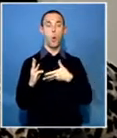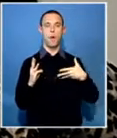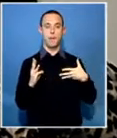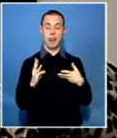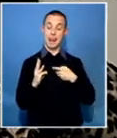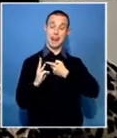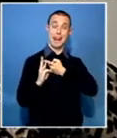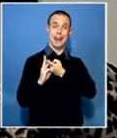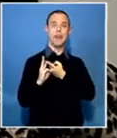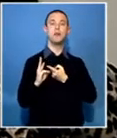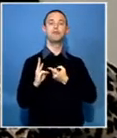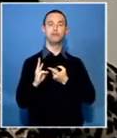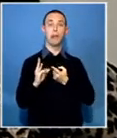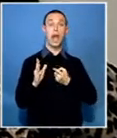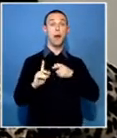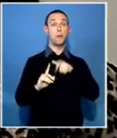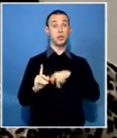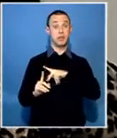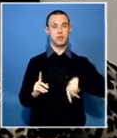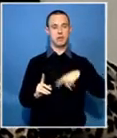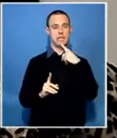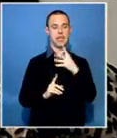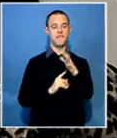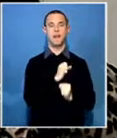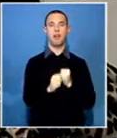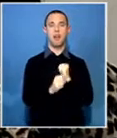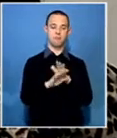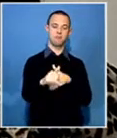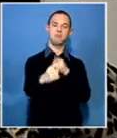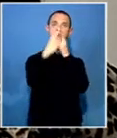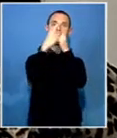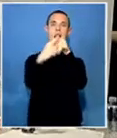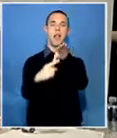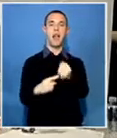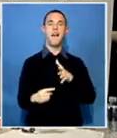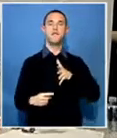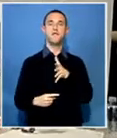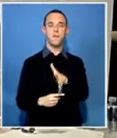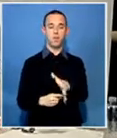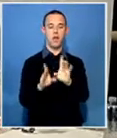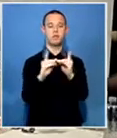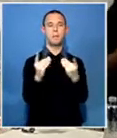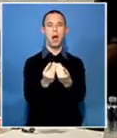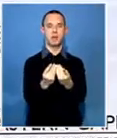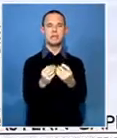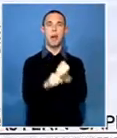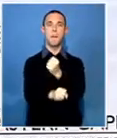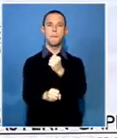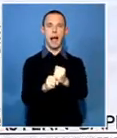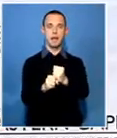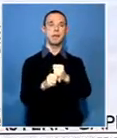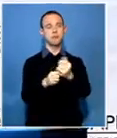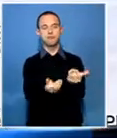Maswale says part of his five-year plan includes moving planning for certain departments to his office. We have concluded